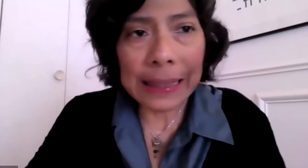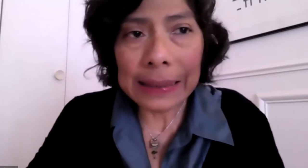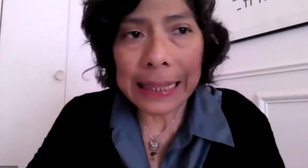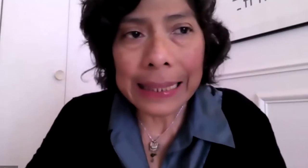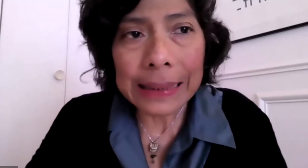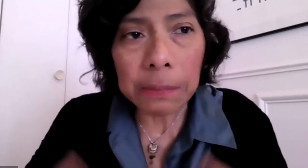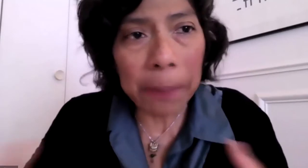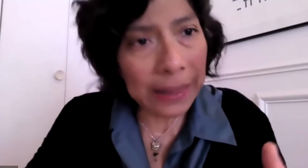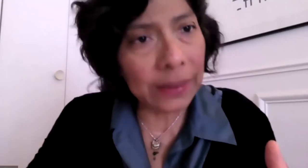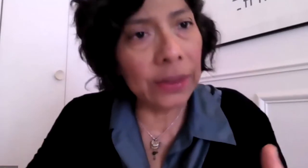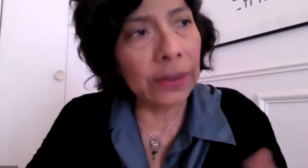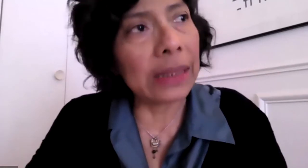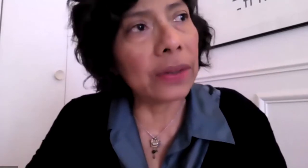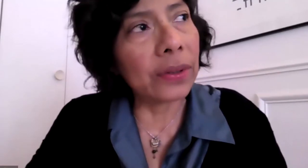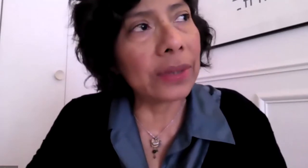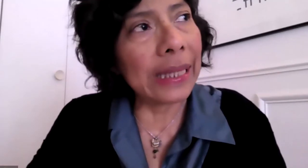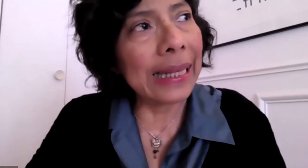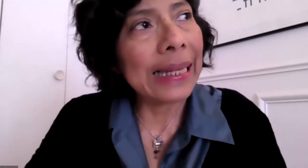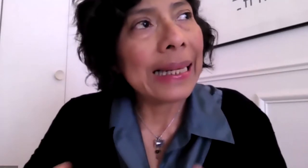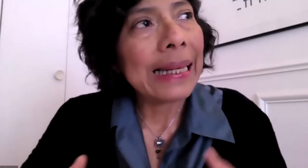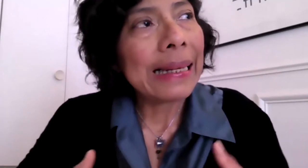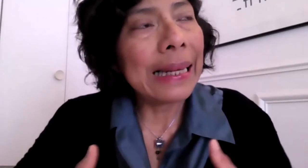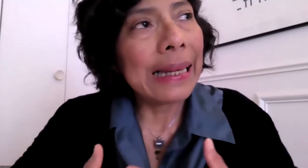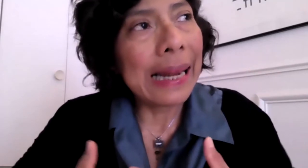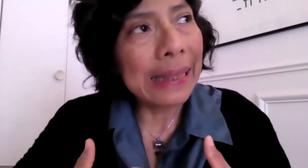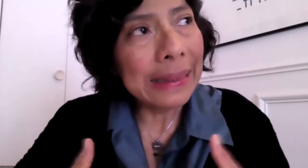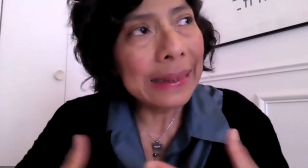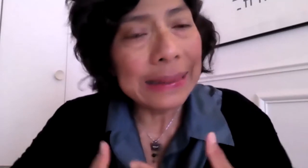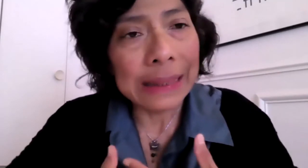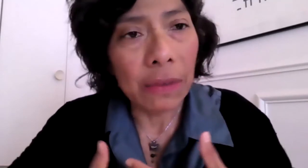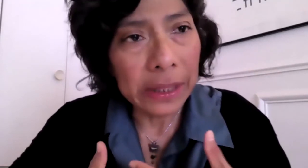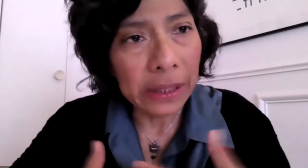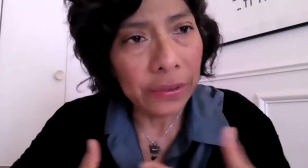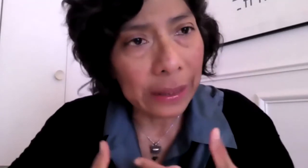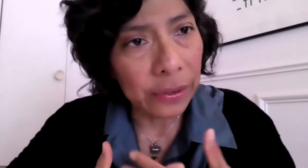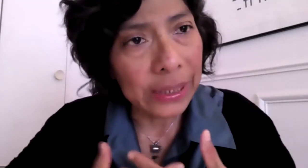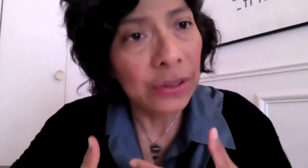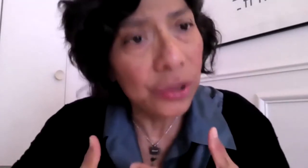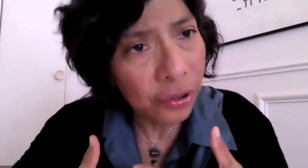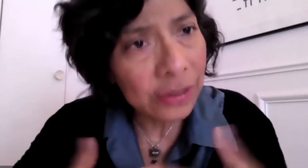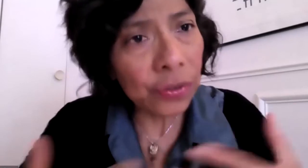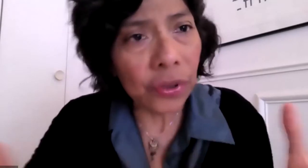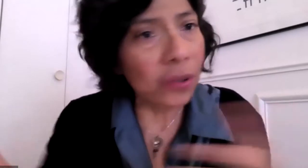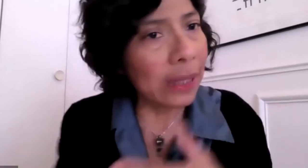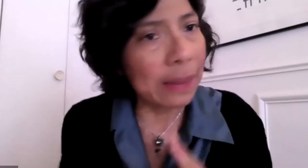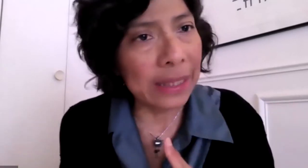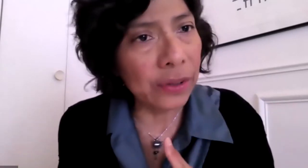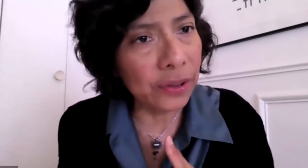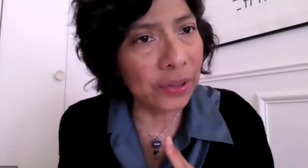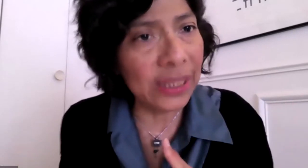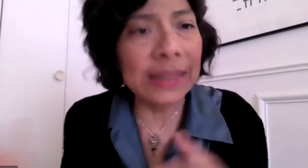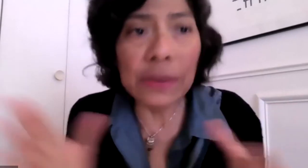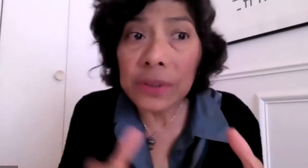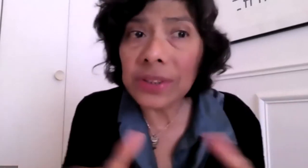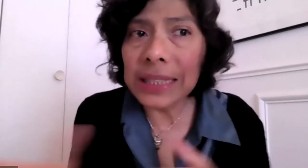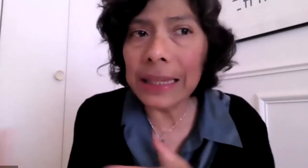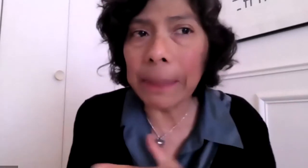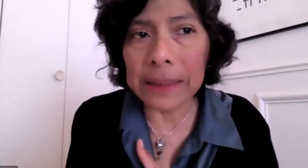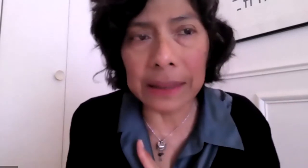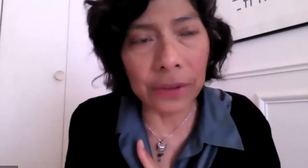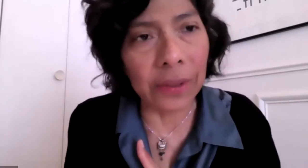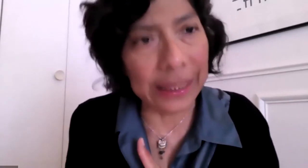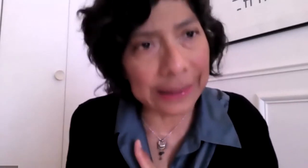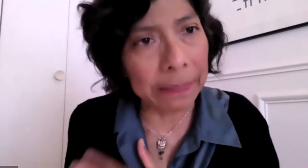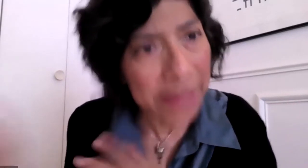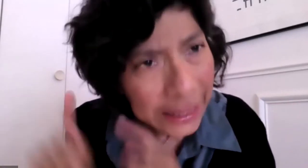to integrate him not only into the school, but also as part of a nation. So the speech changed like ice